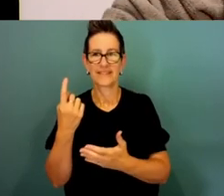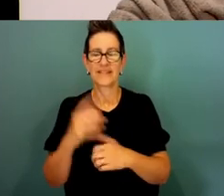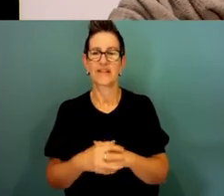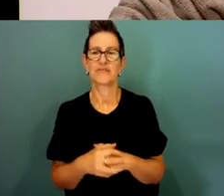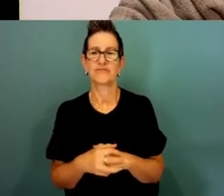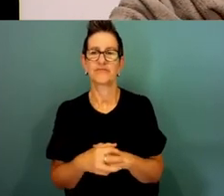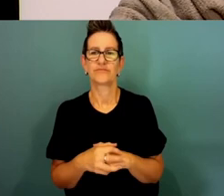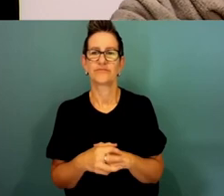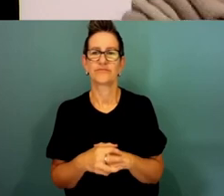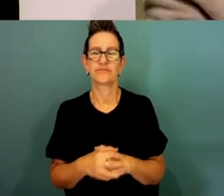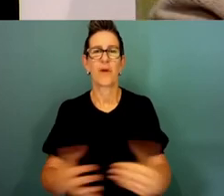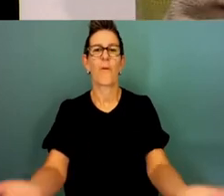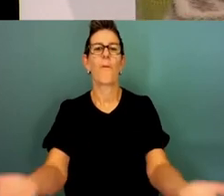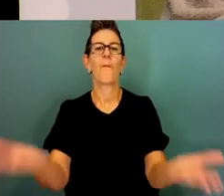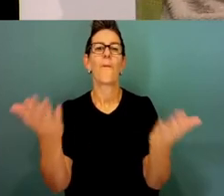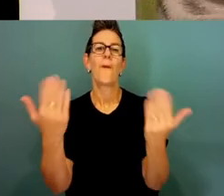Welcome.